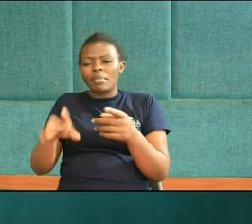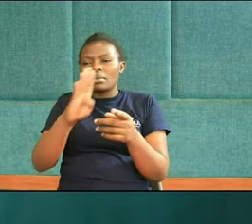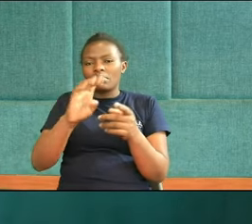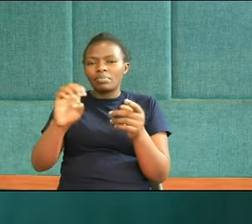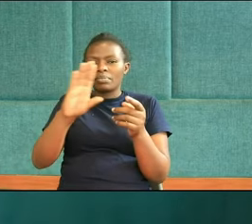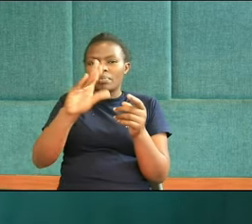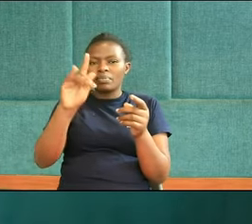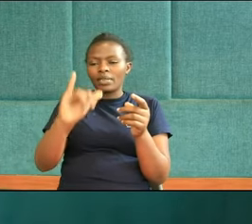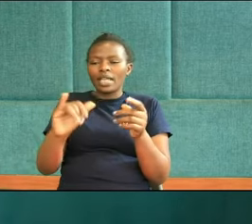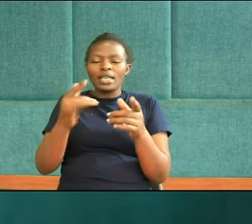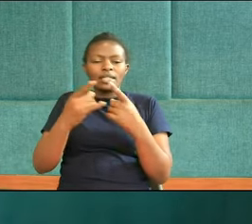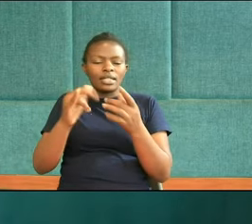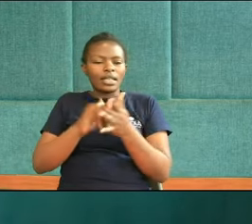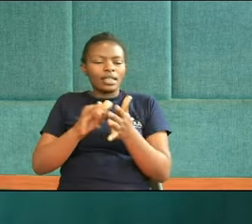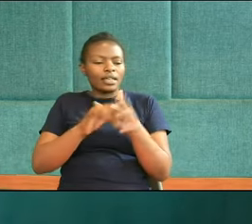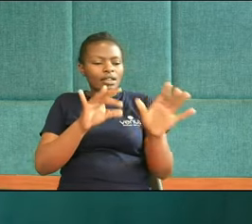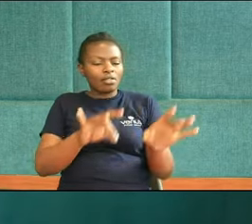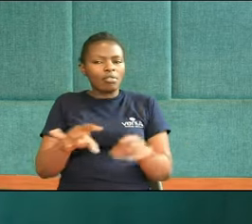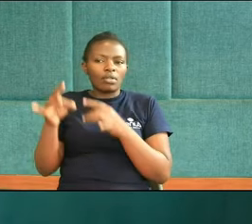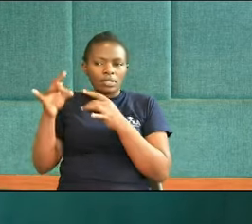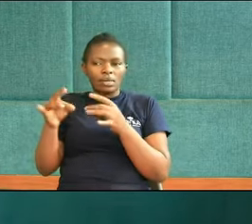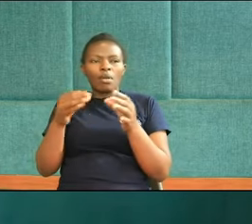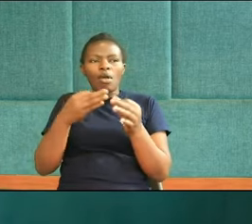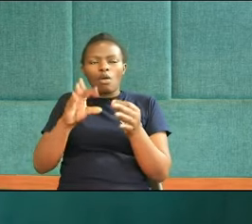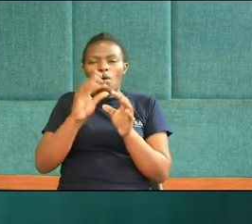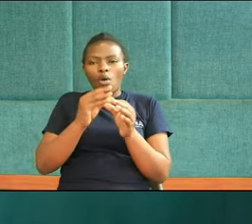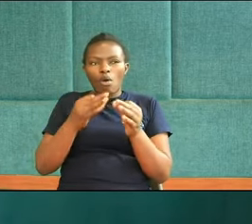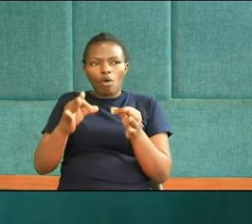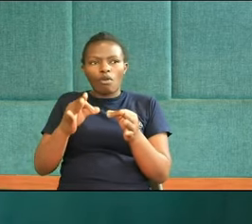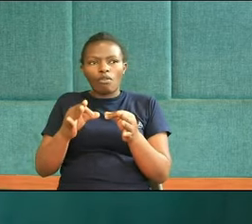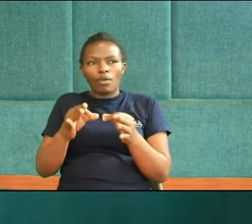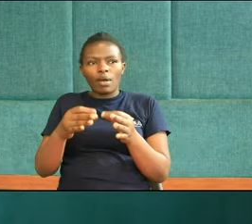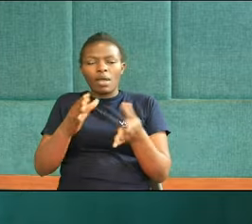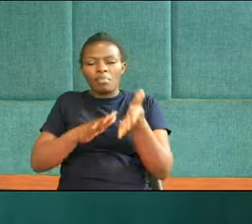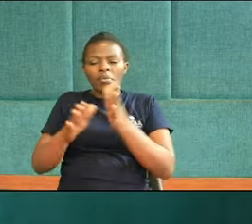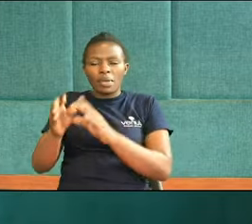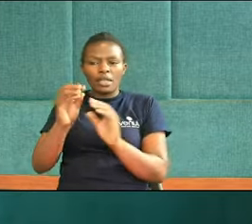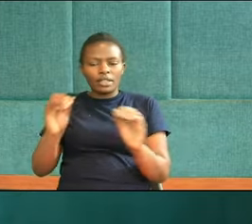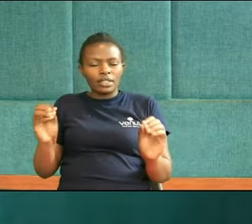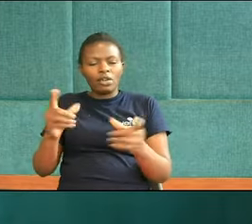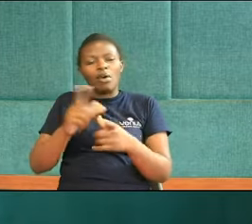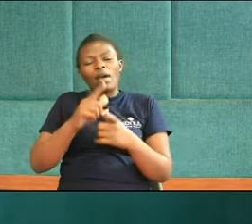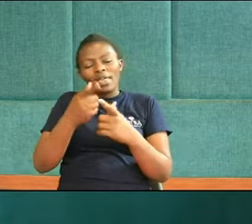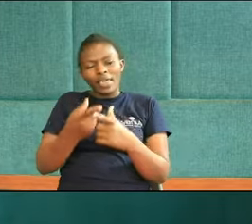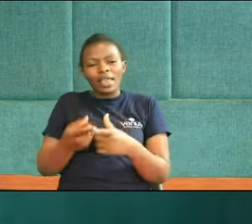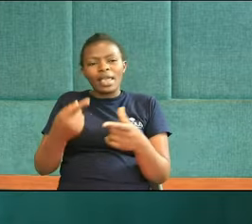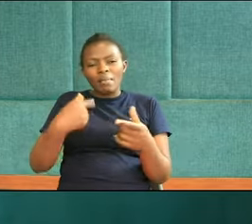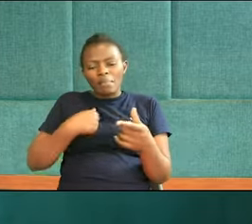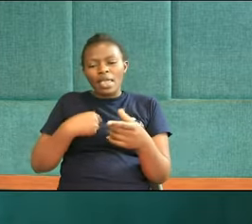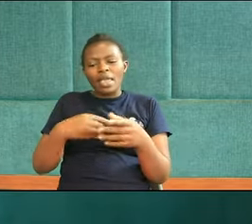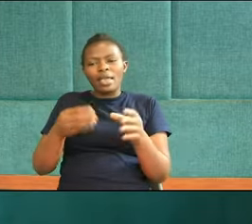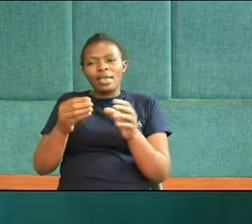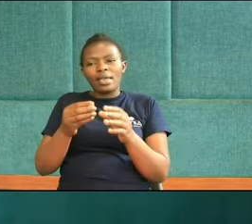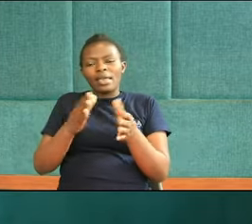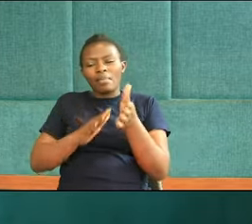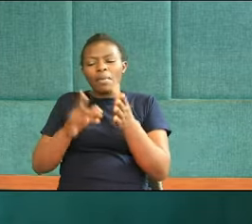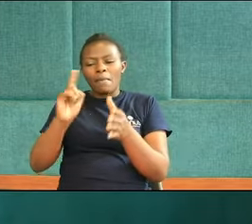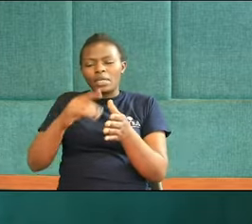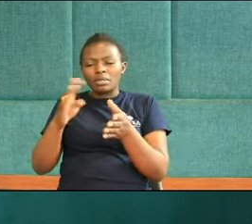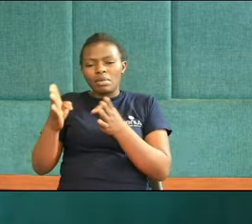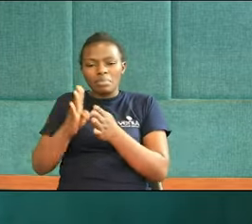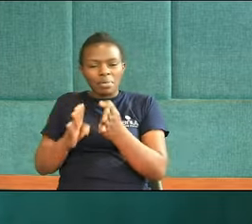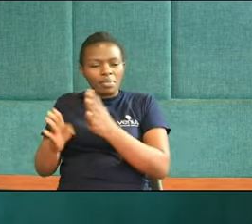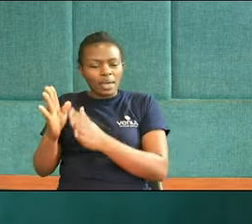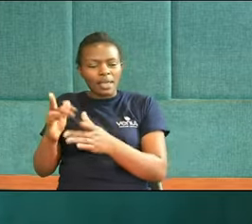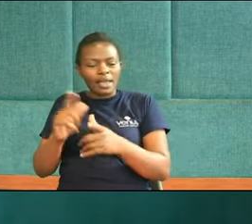since it didn't Catch him off guard I'll not let it Catch me off guard either And this is just An illustration Of how God God